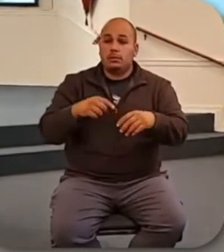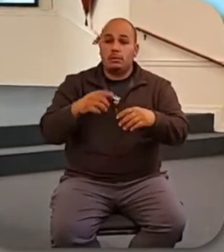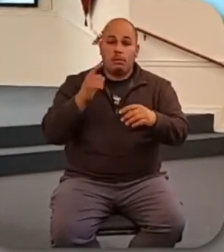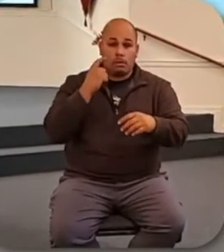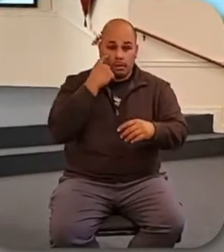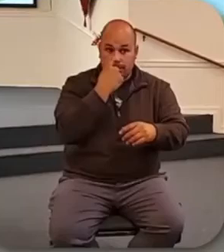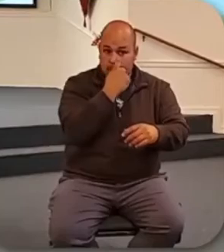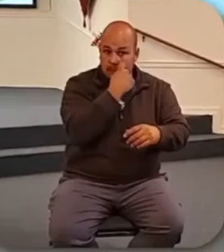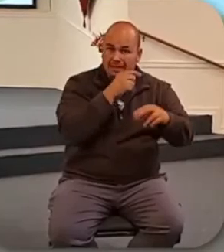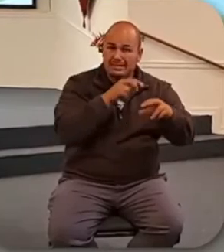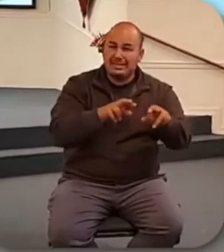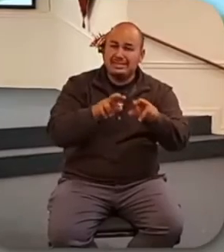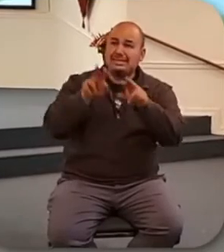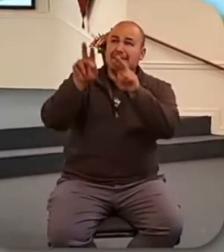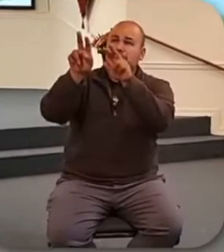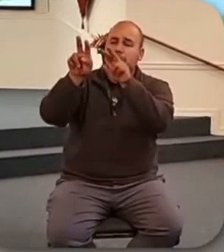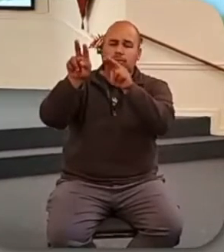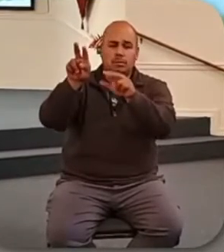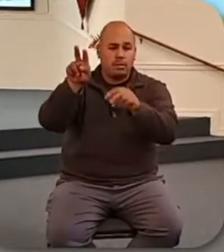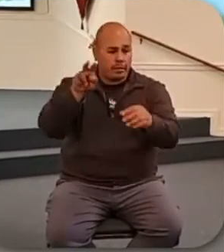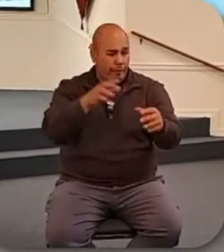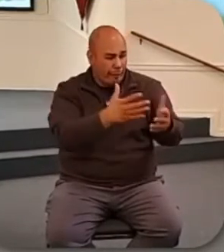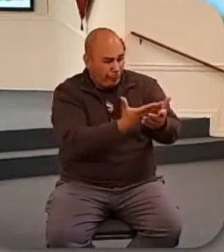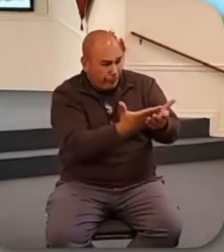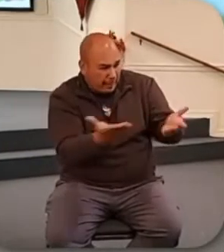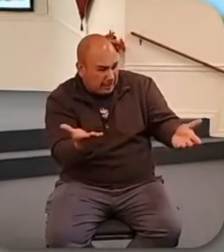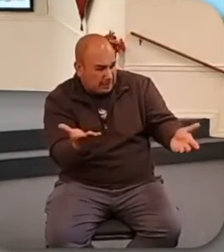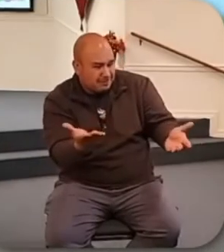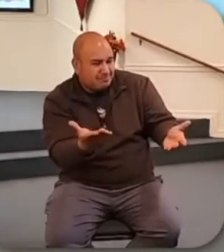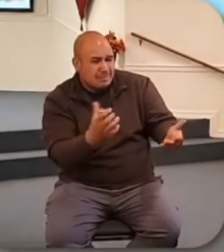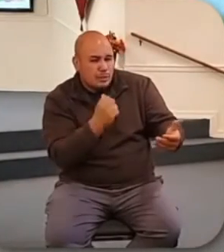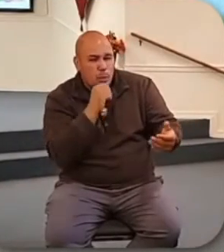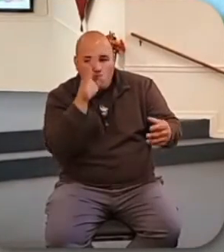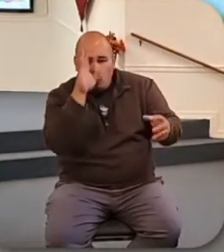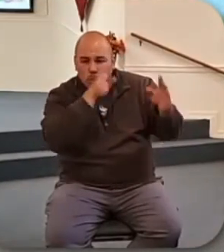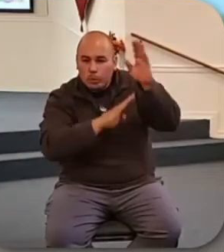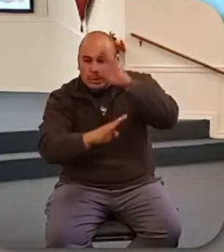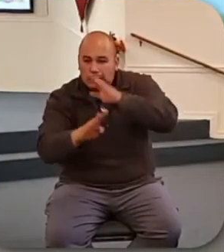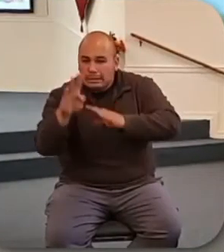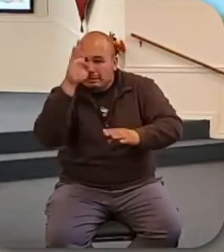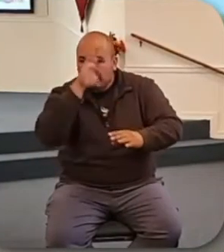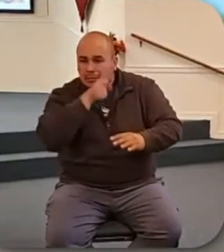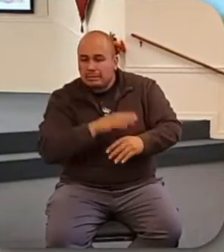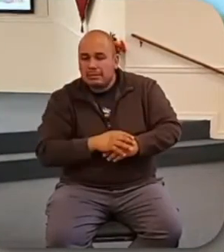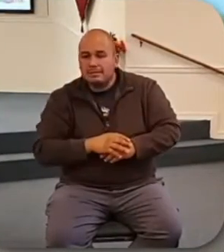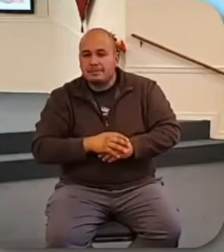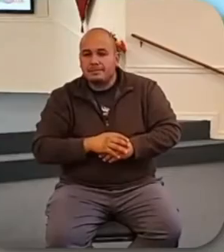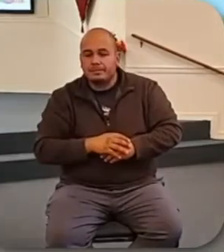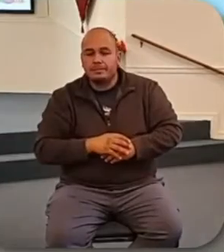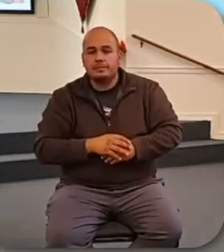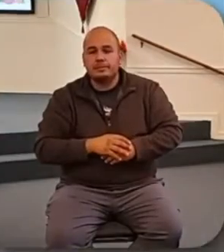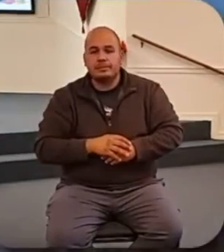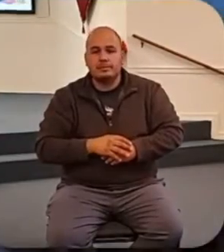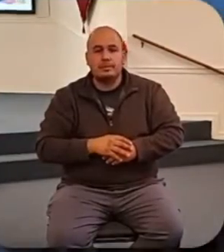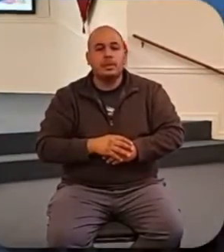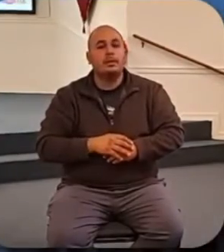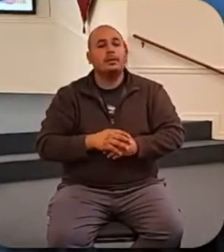worry about the little things that God has promised to take care of for his children. Jesus says in verse 29,